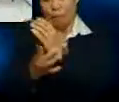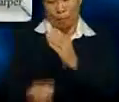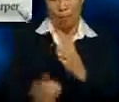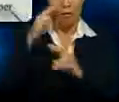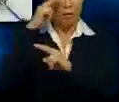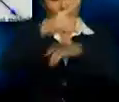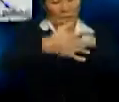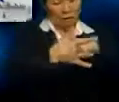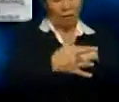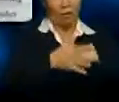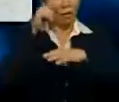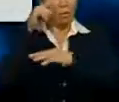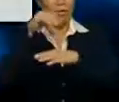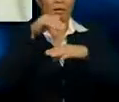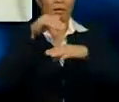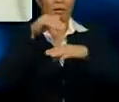at palm oil.